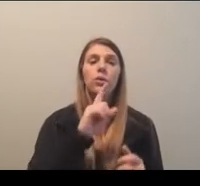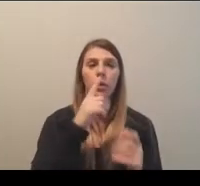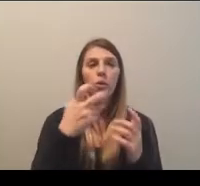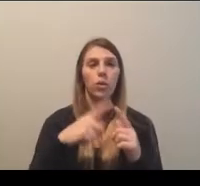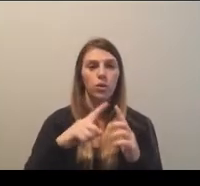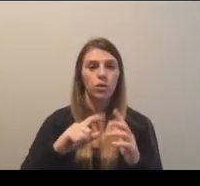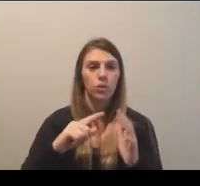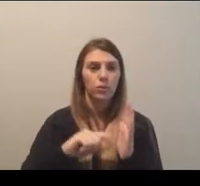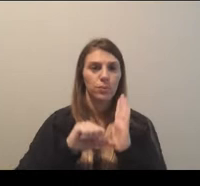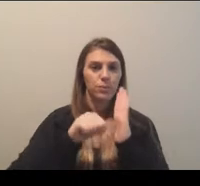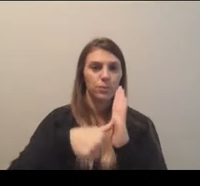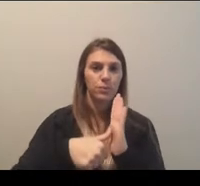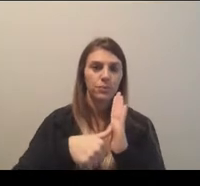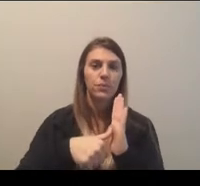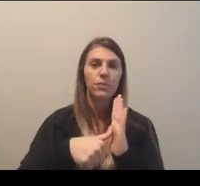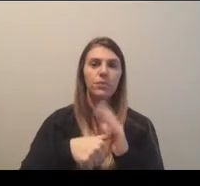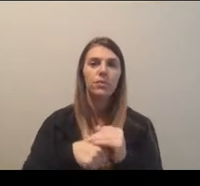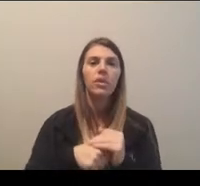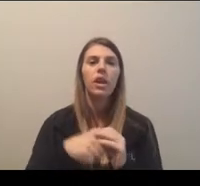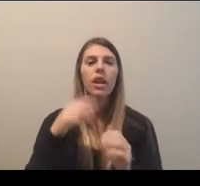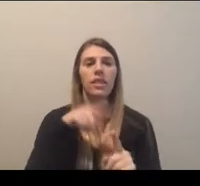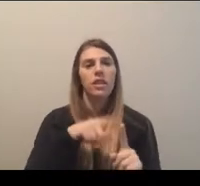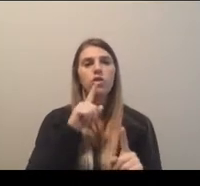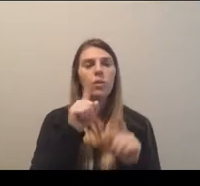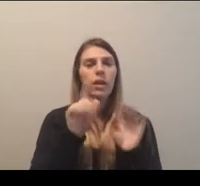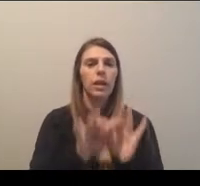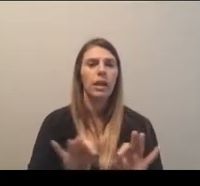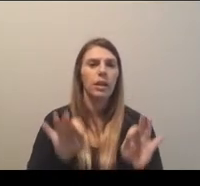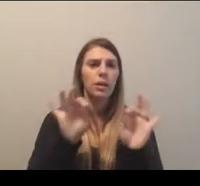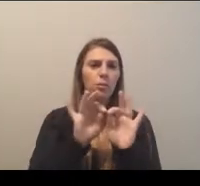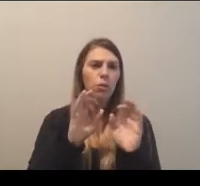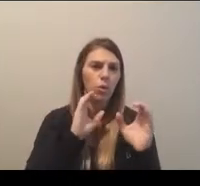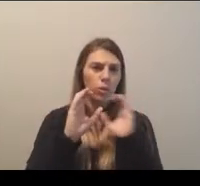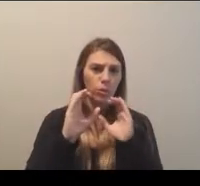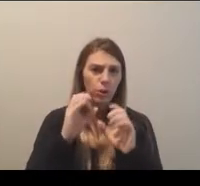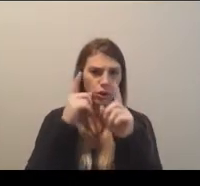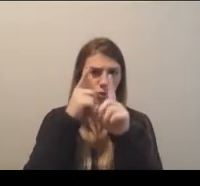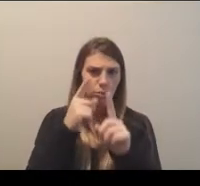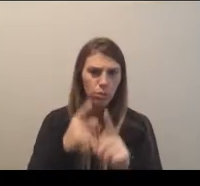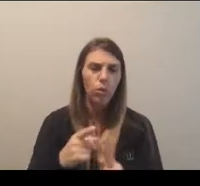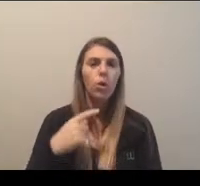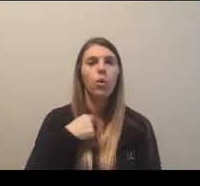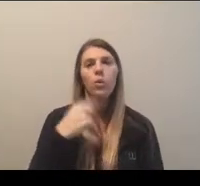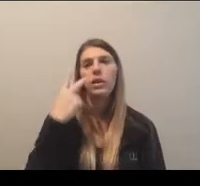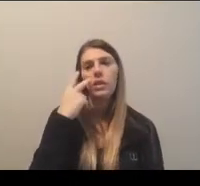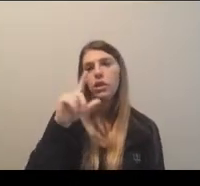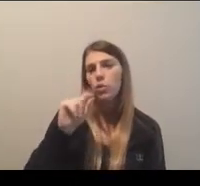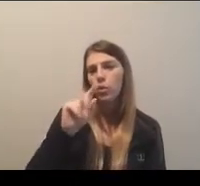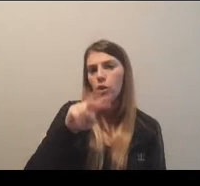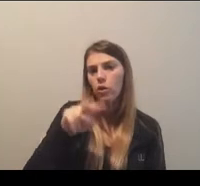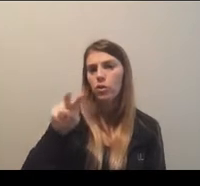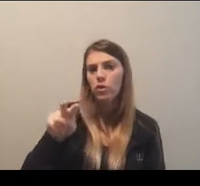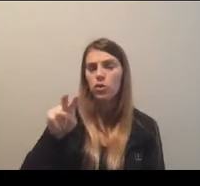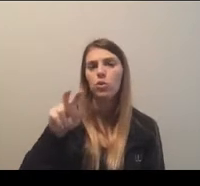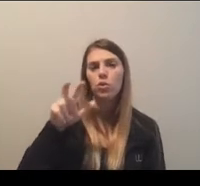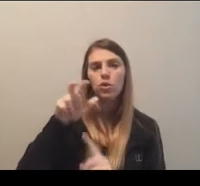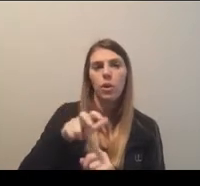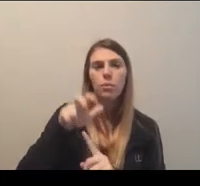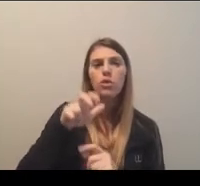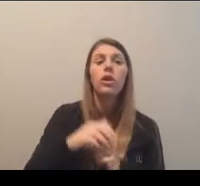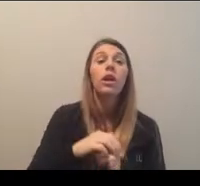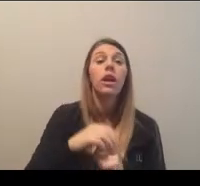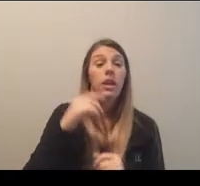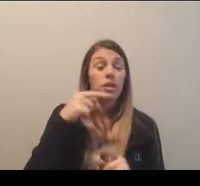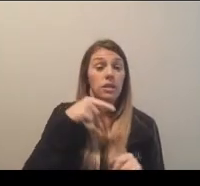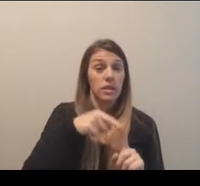and this will be a very significant communication point as we look at the 2022 championship, is that in